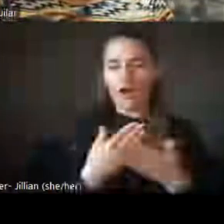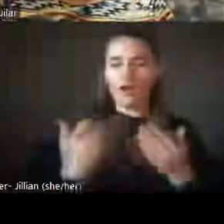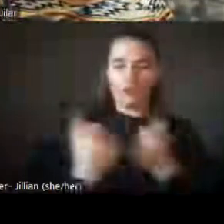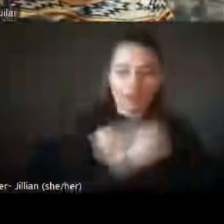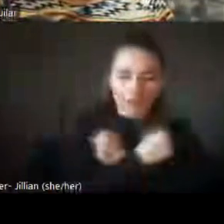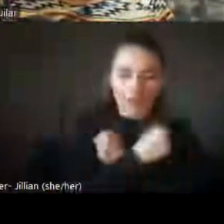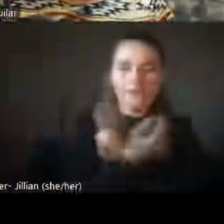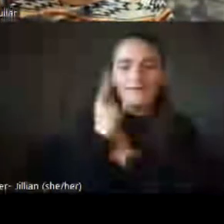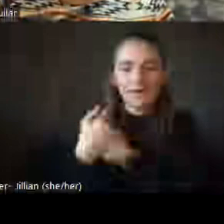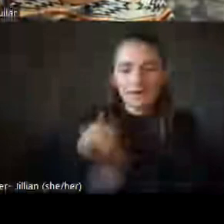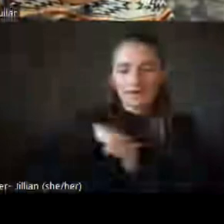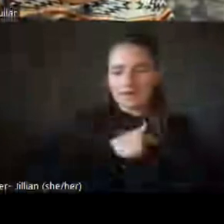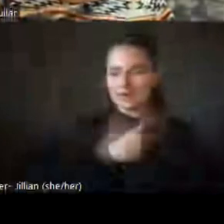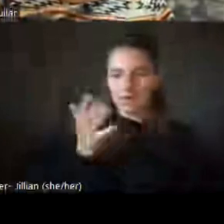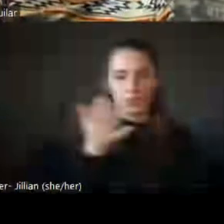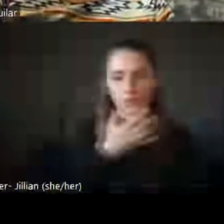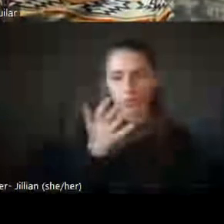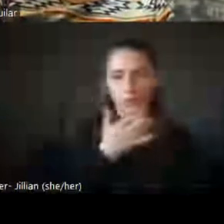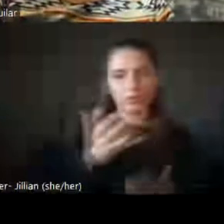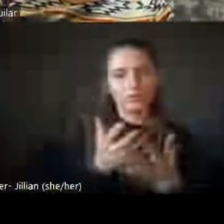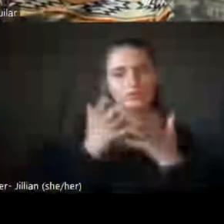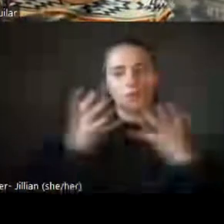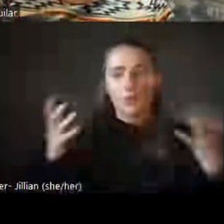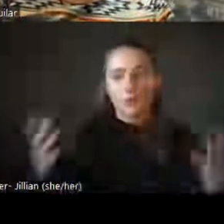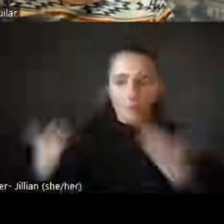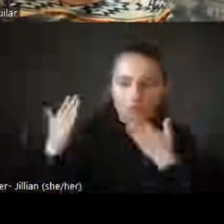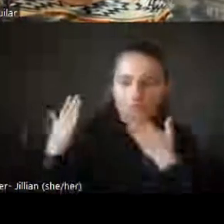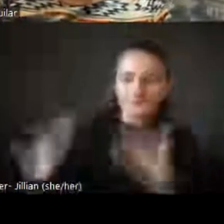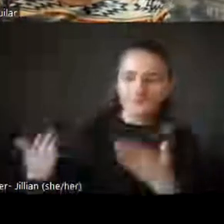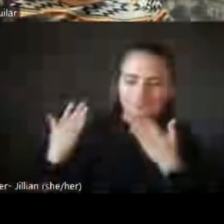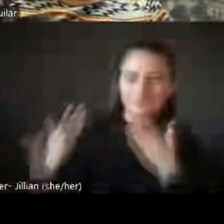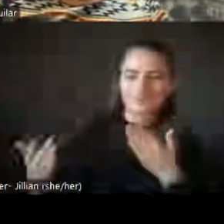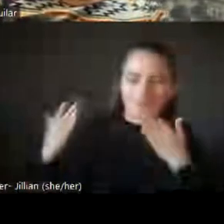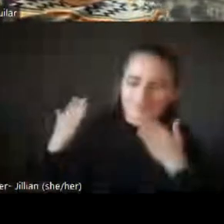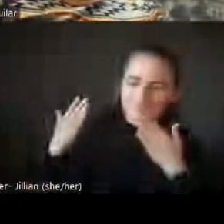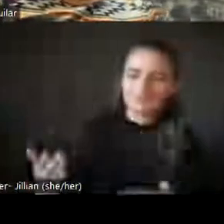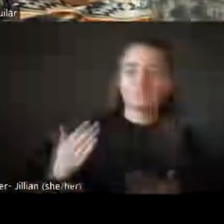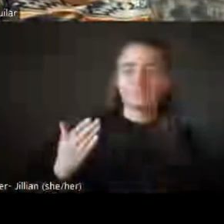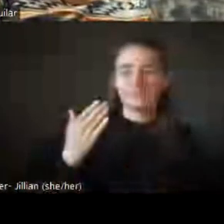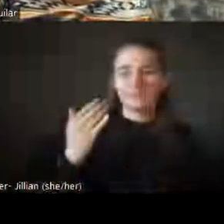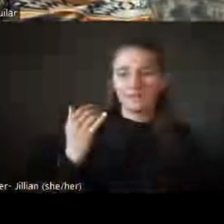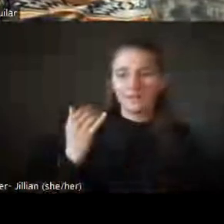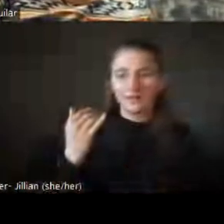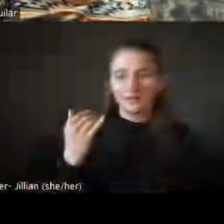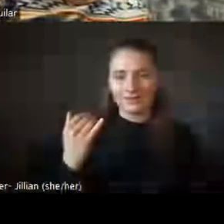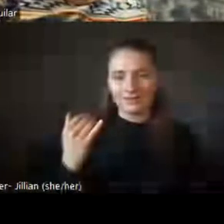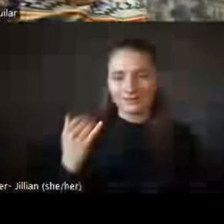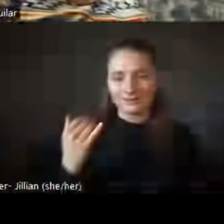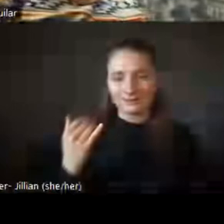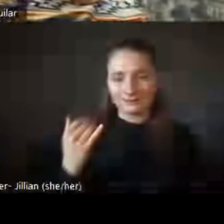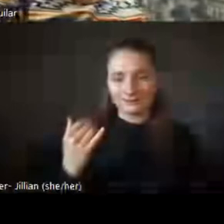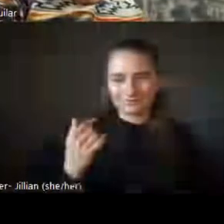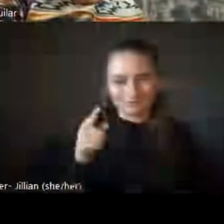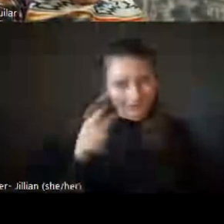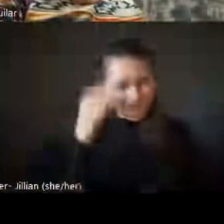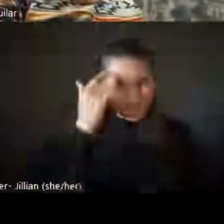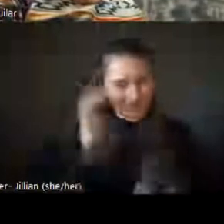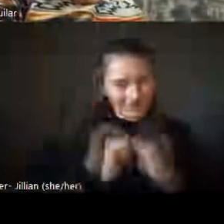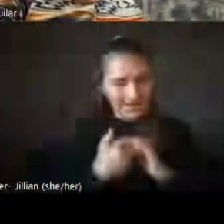there is so much to be thankful for. And if I can get a little informal because she knows the way I speak.